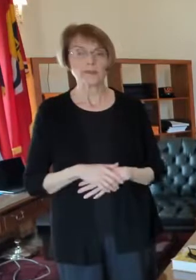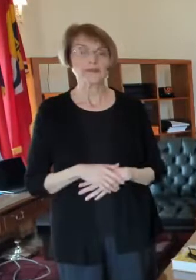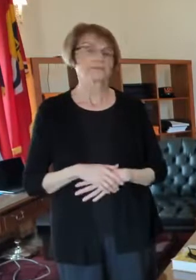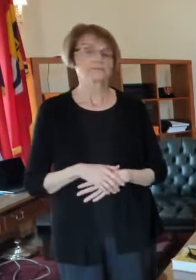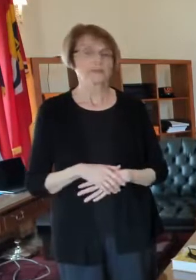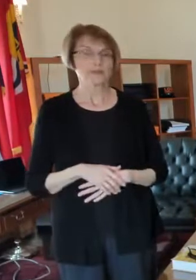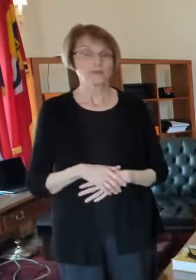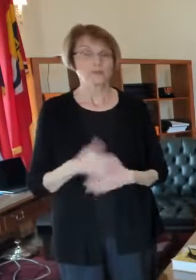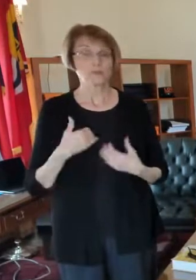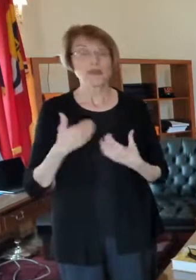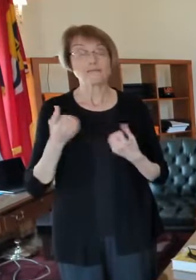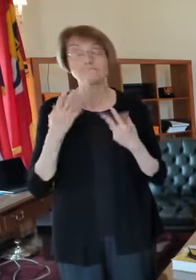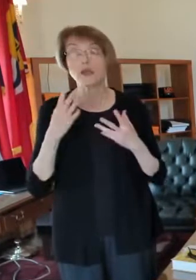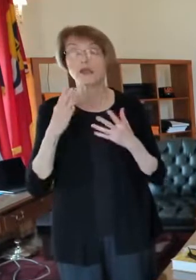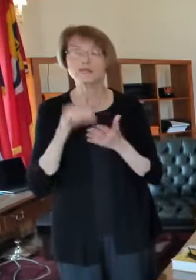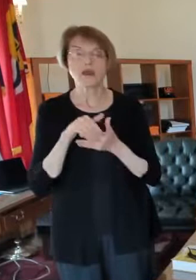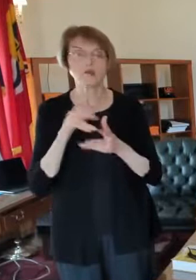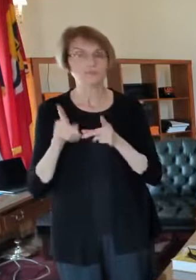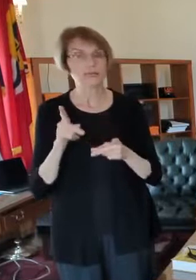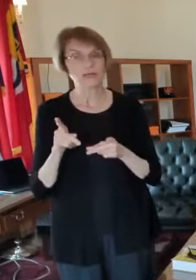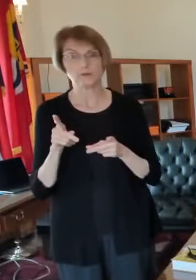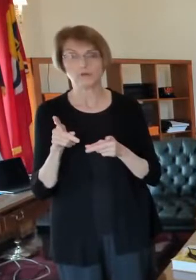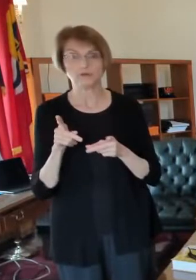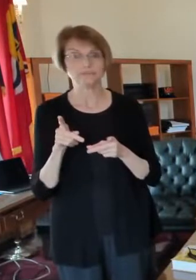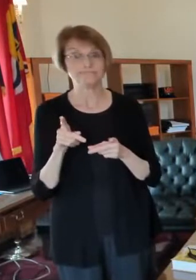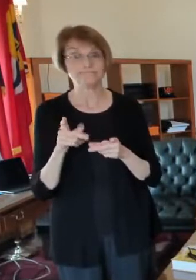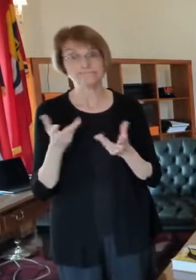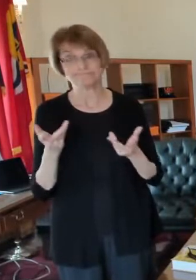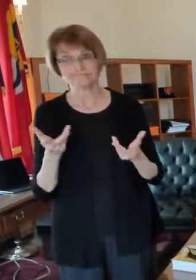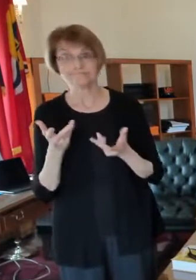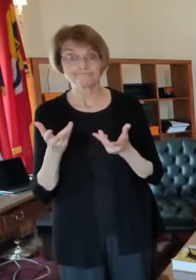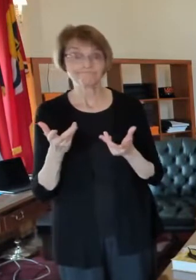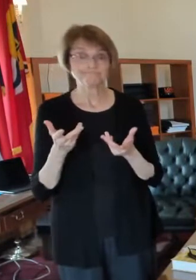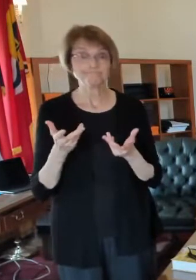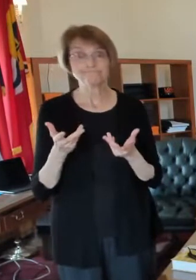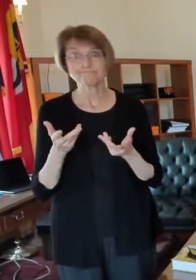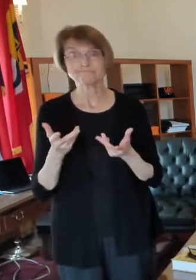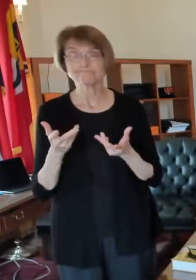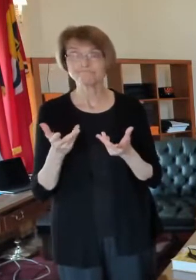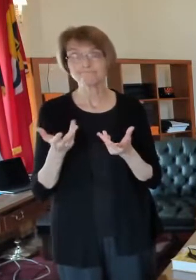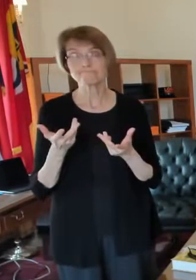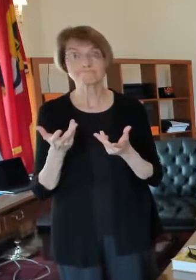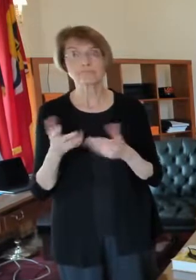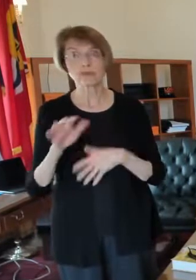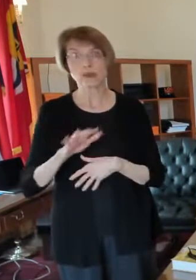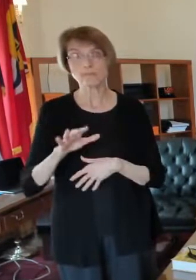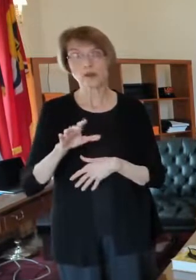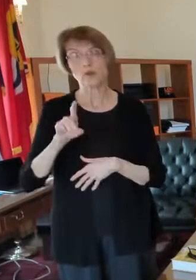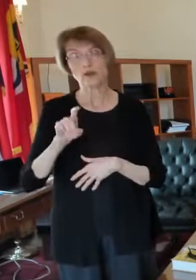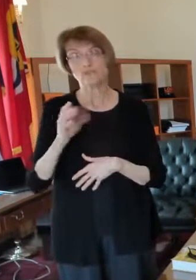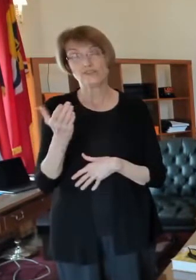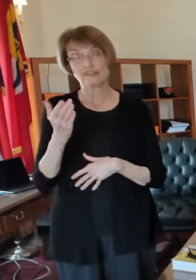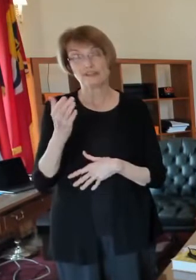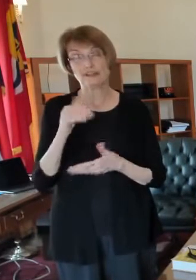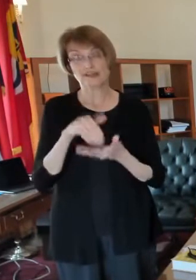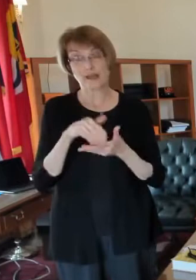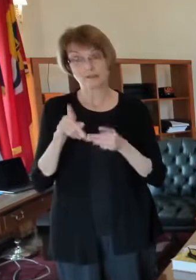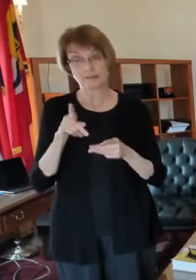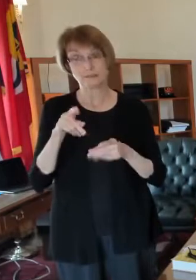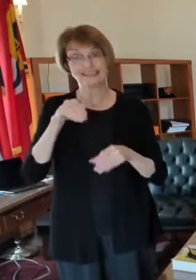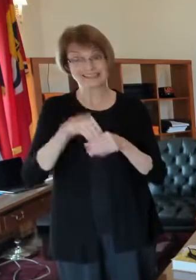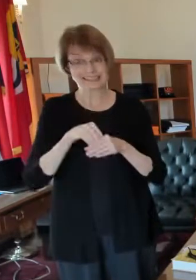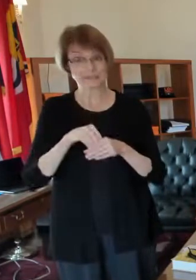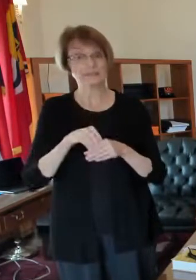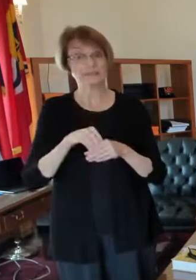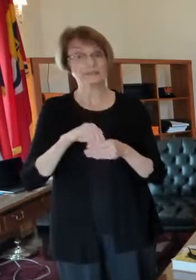many thousands of people that are uh probably about uh there are about 115 000 people in the